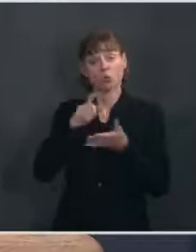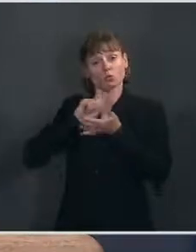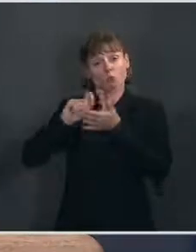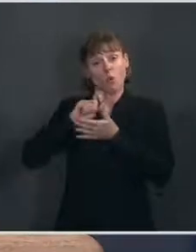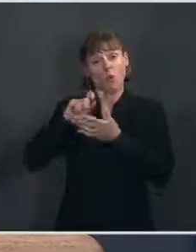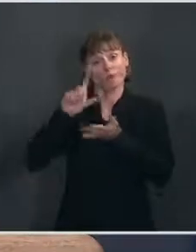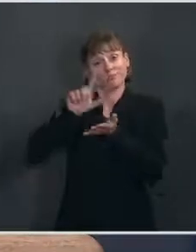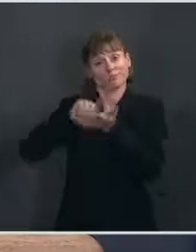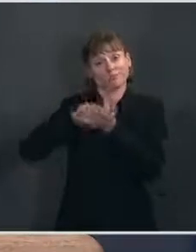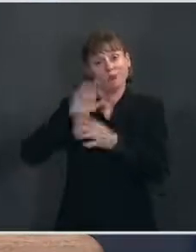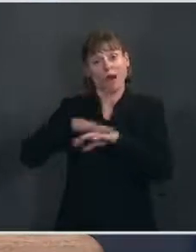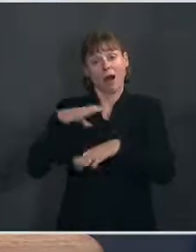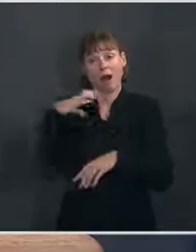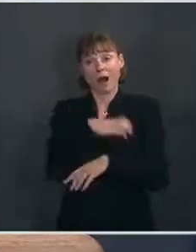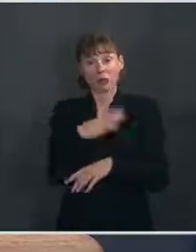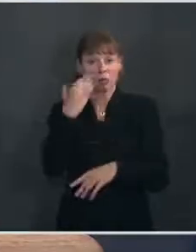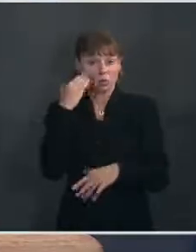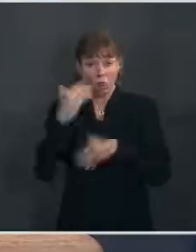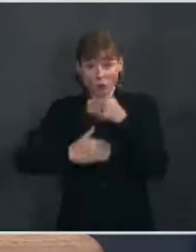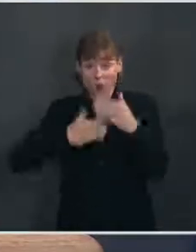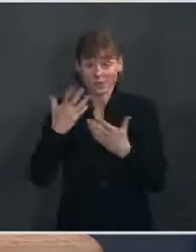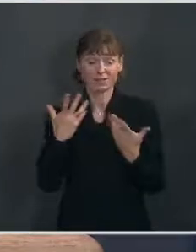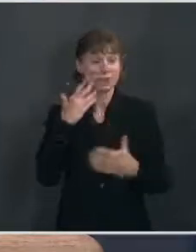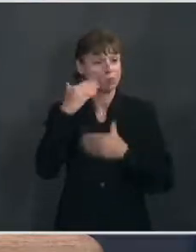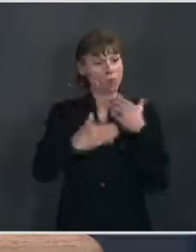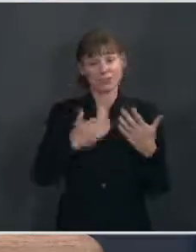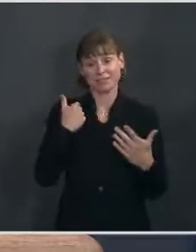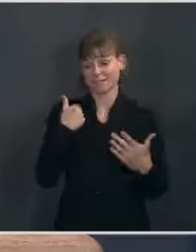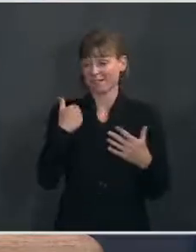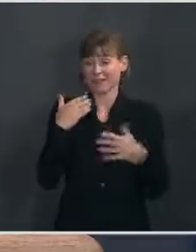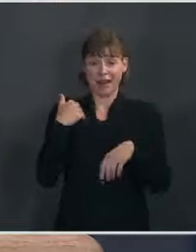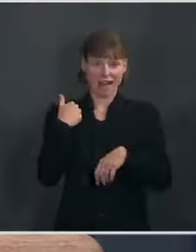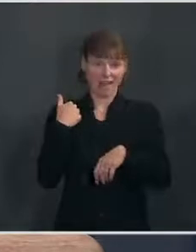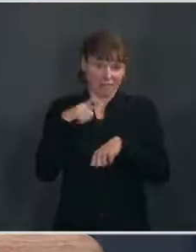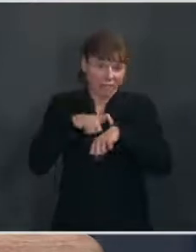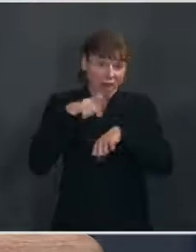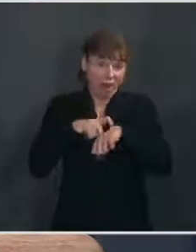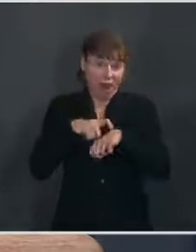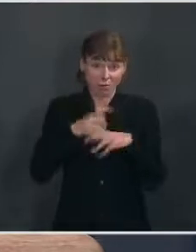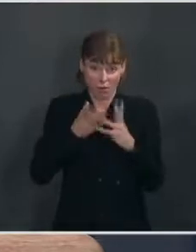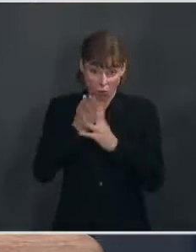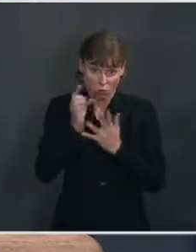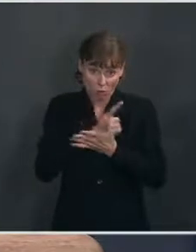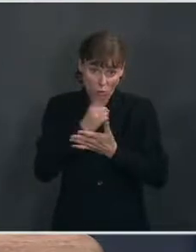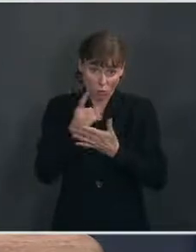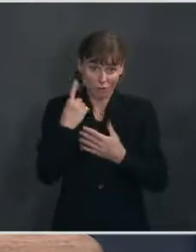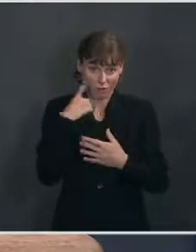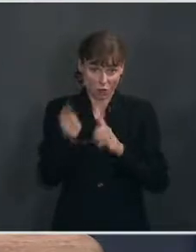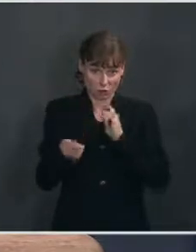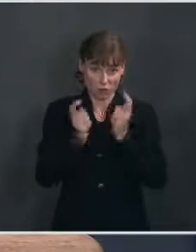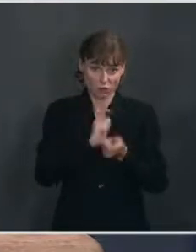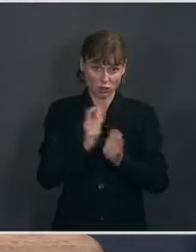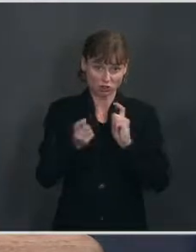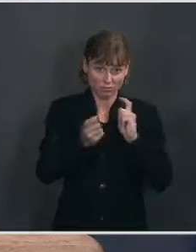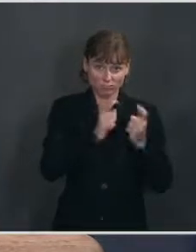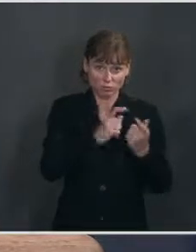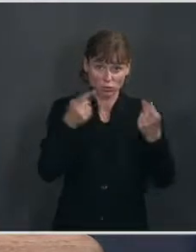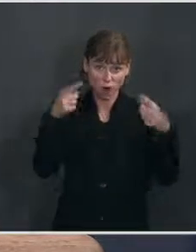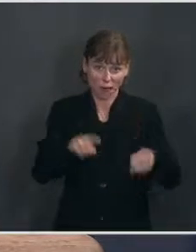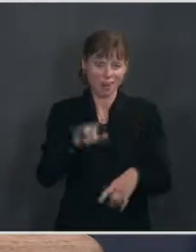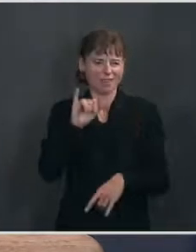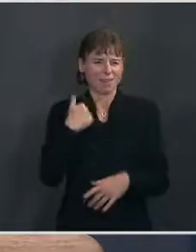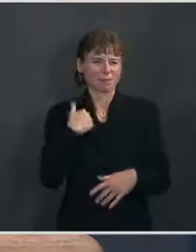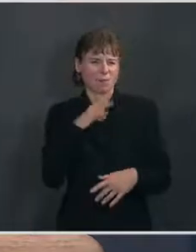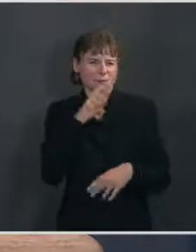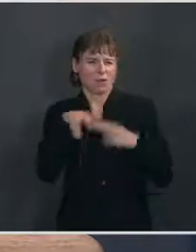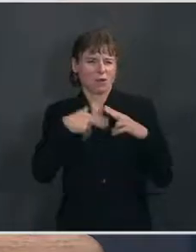this week. There's still some time here, as that process works its way through, for changes to be made. So that was what I was referring to. On the second question,